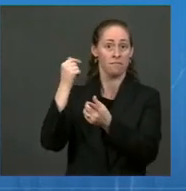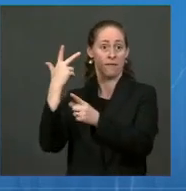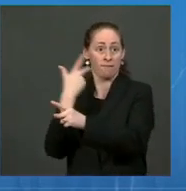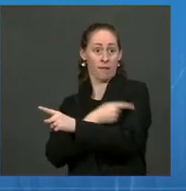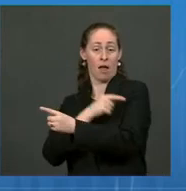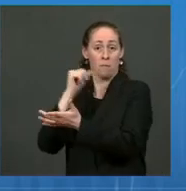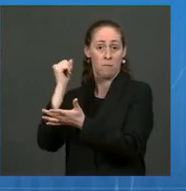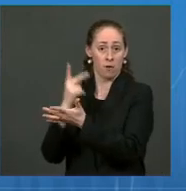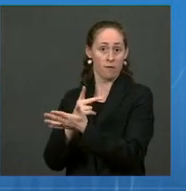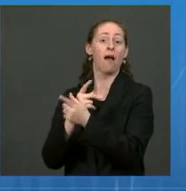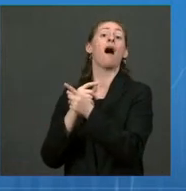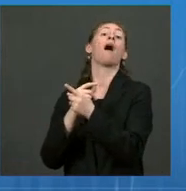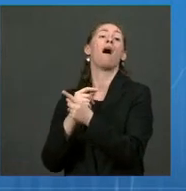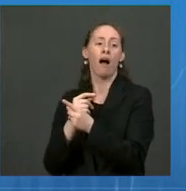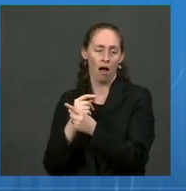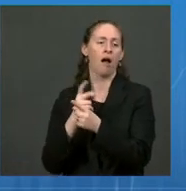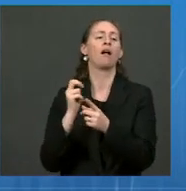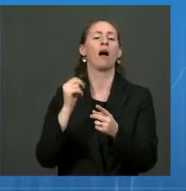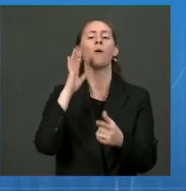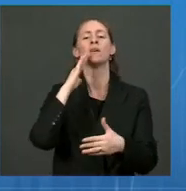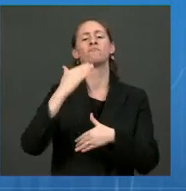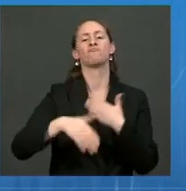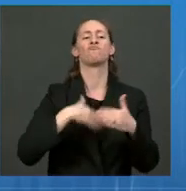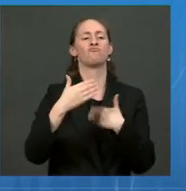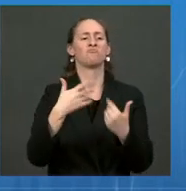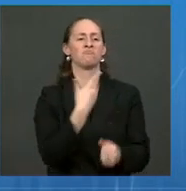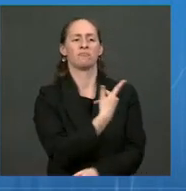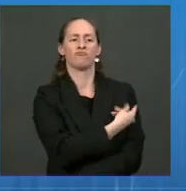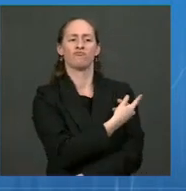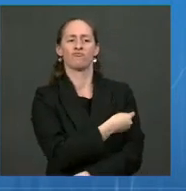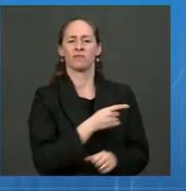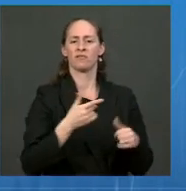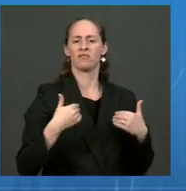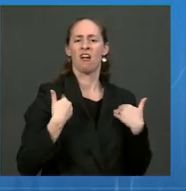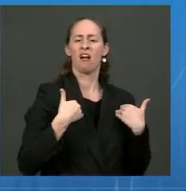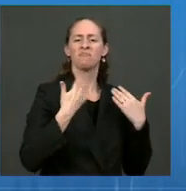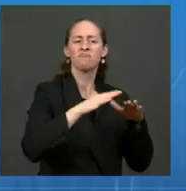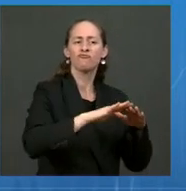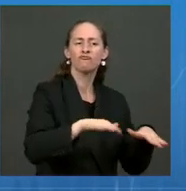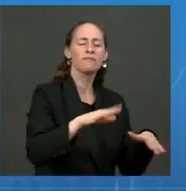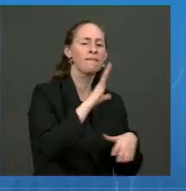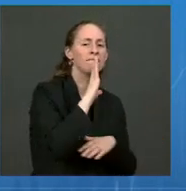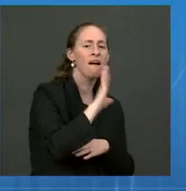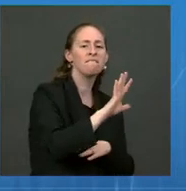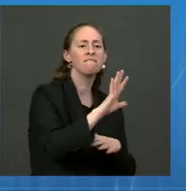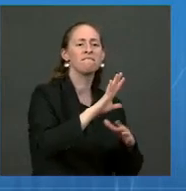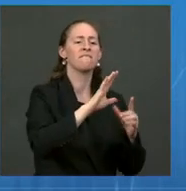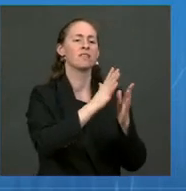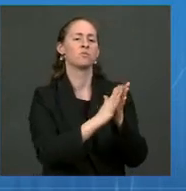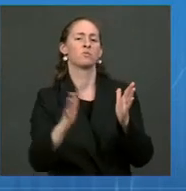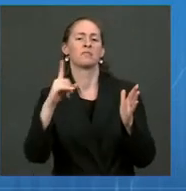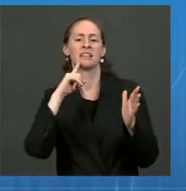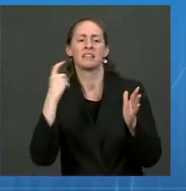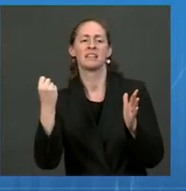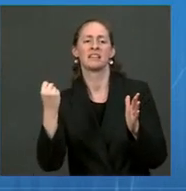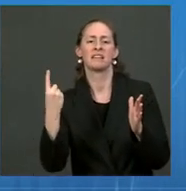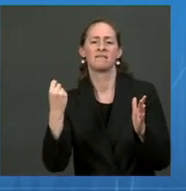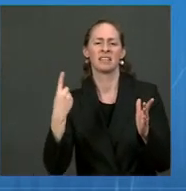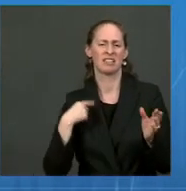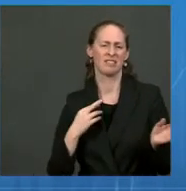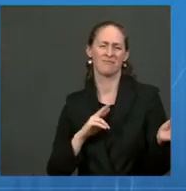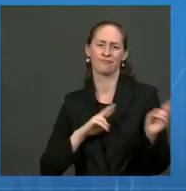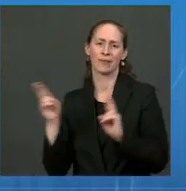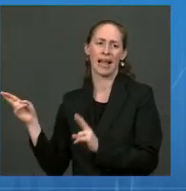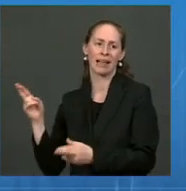we will be ready. We've talked about being ready with supply and tens of thousands of locations across the country, but we'll also